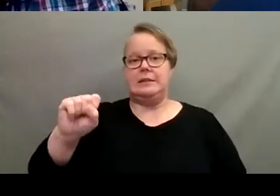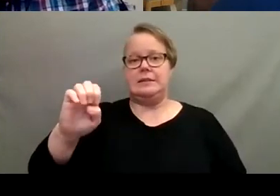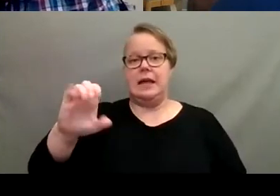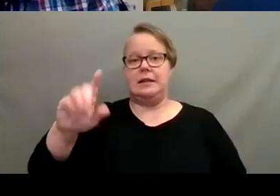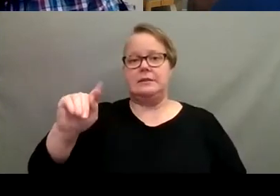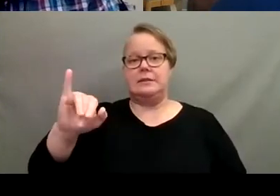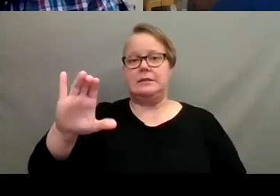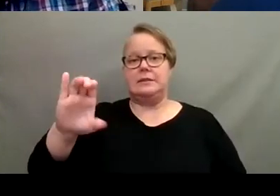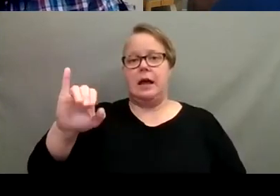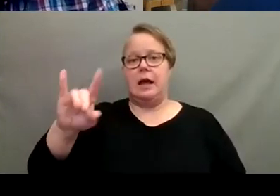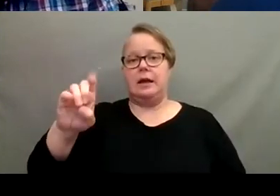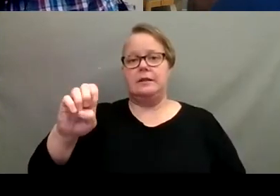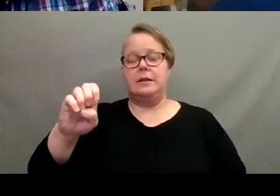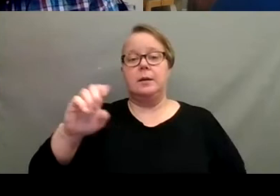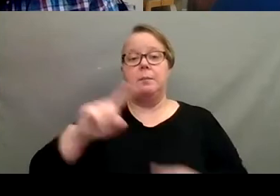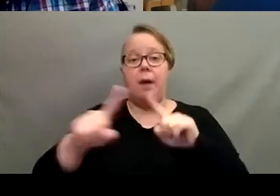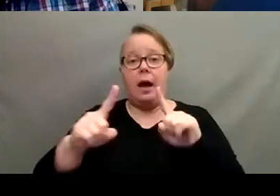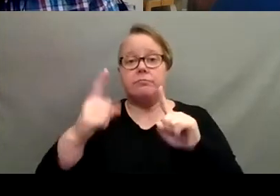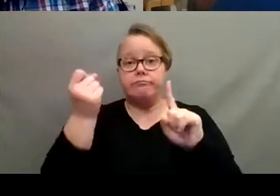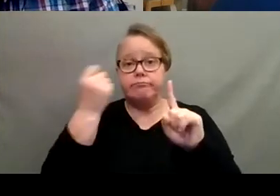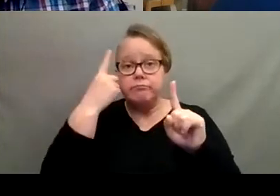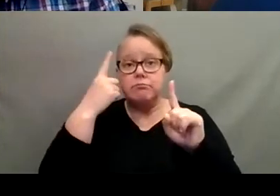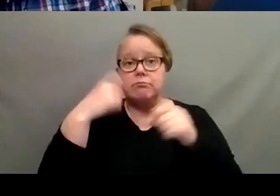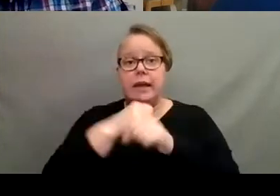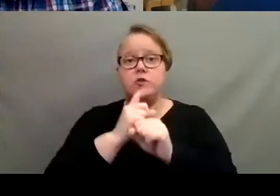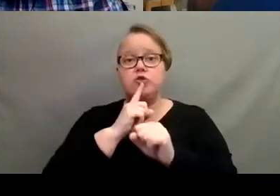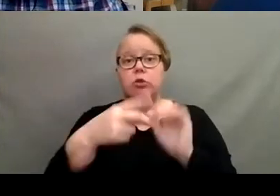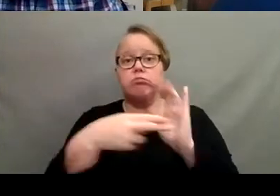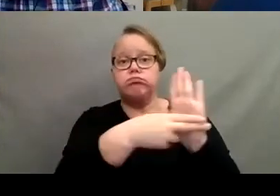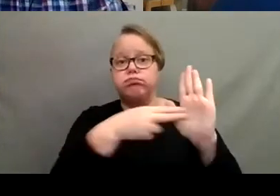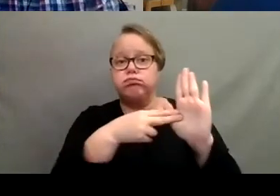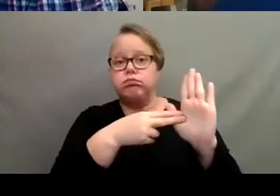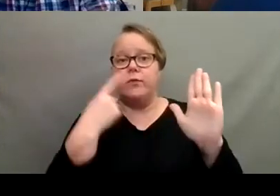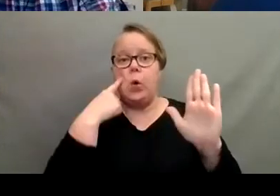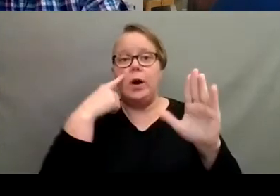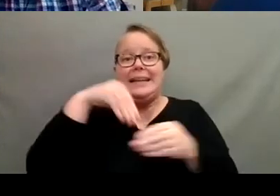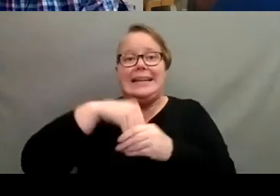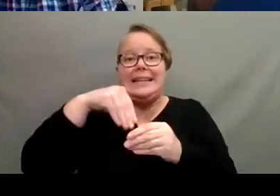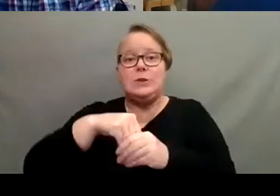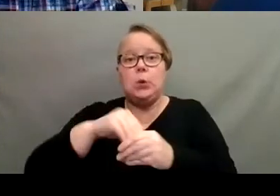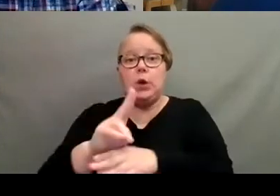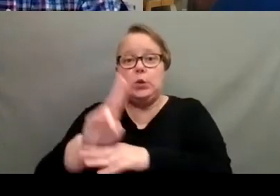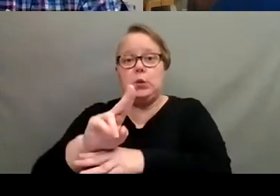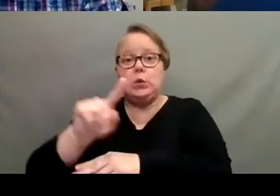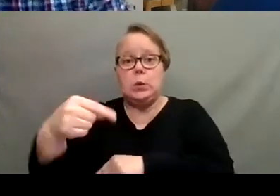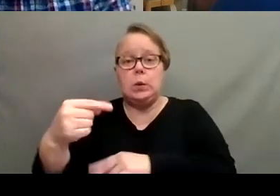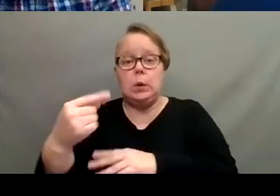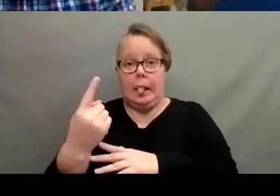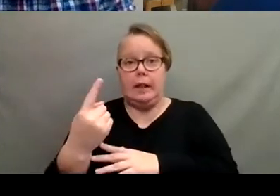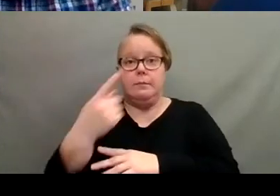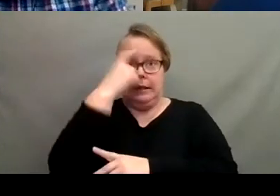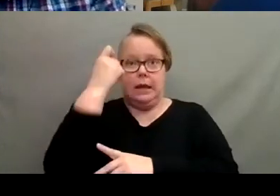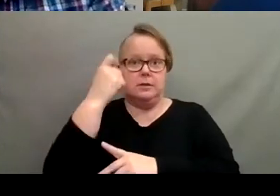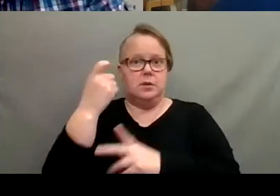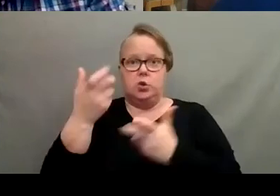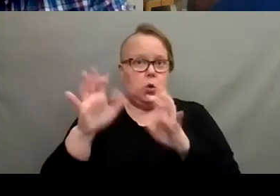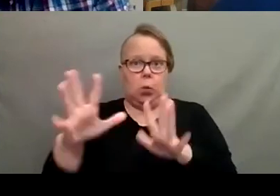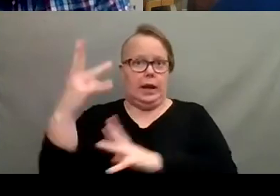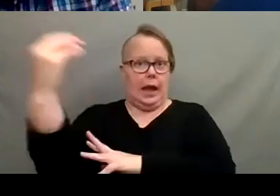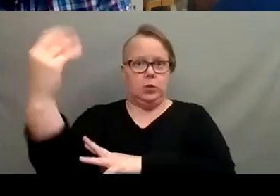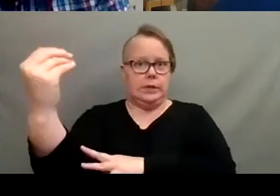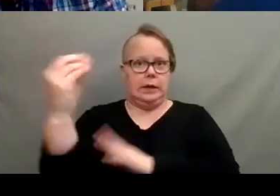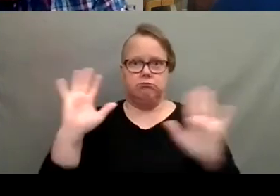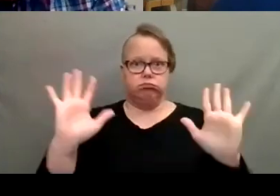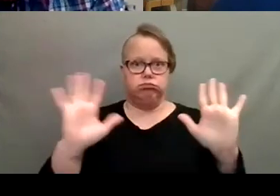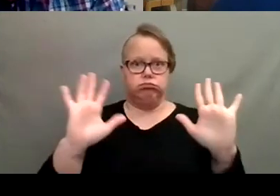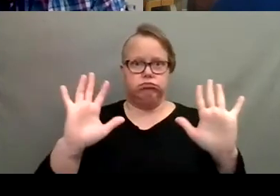indoor use on, on plants and stuff. You don't want to use something that's labeled for outdoor use. Cause that's the label is the law. So make sure